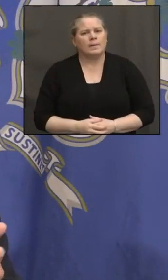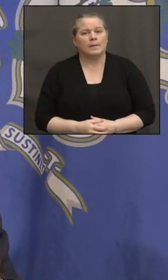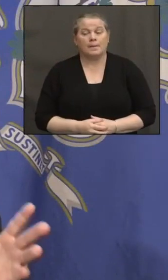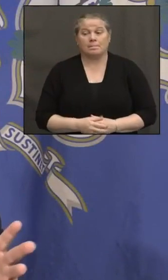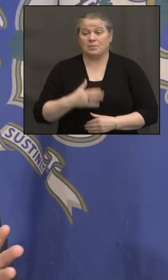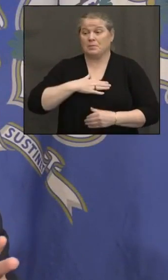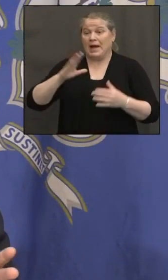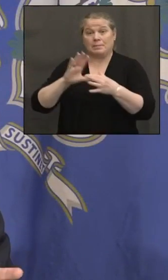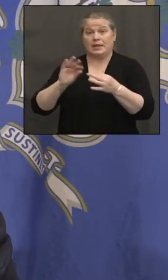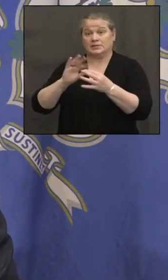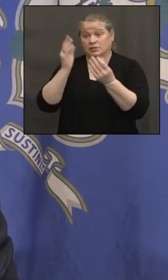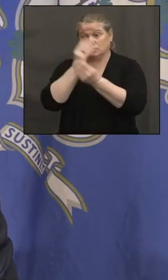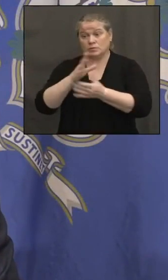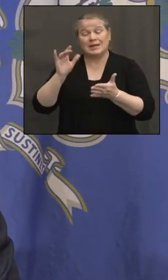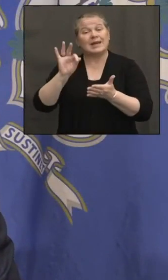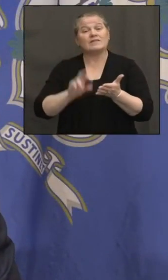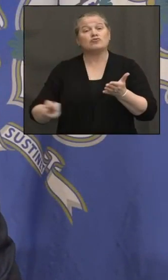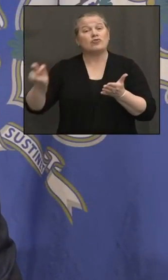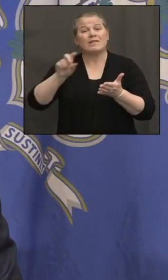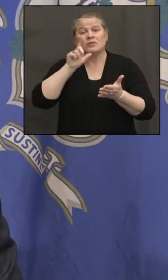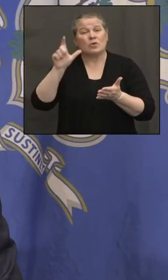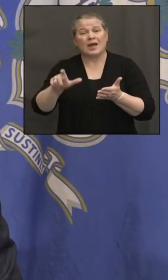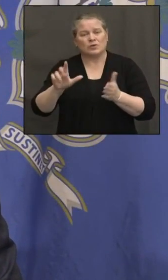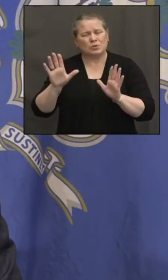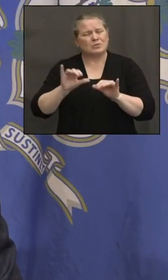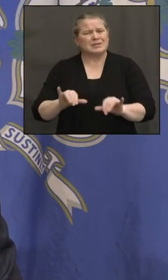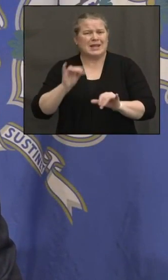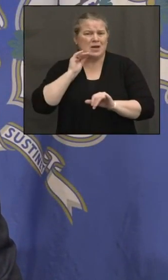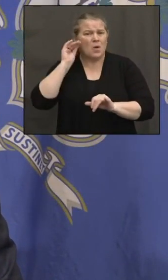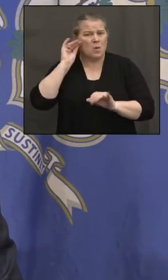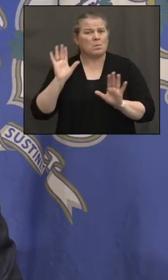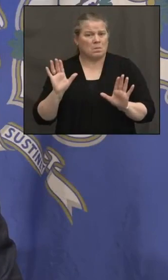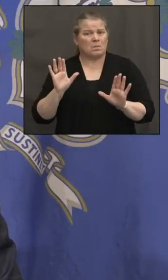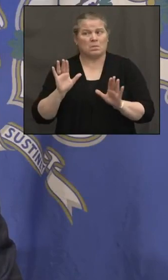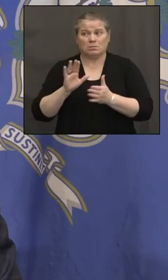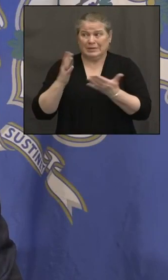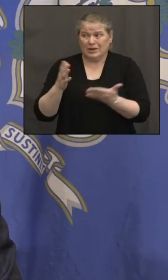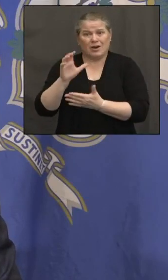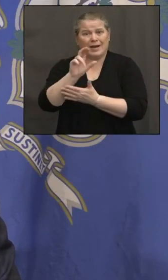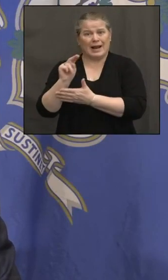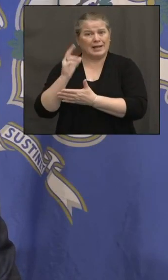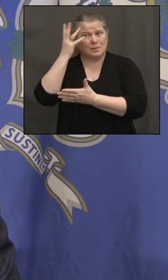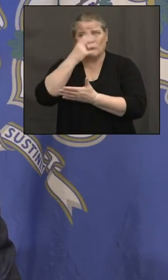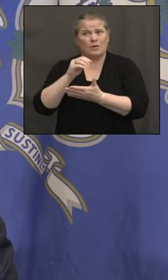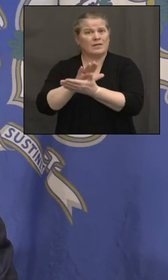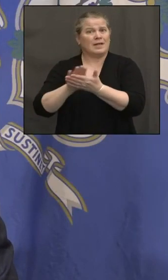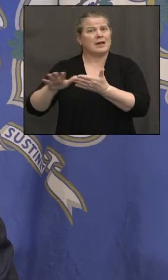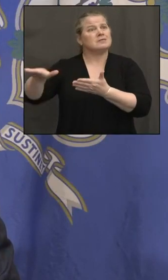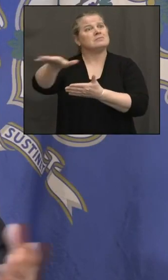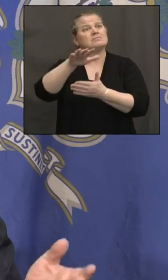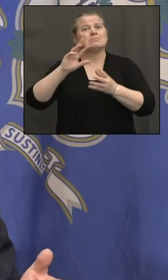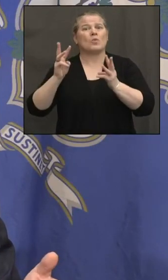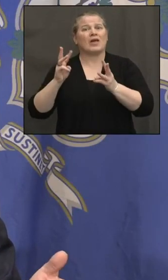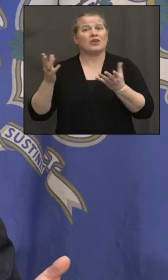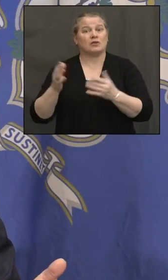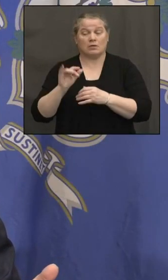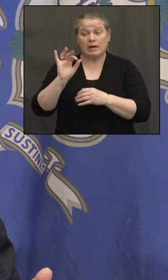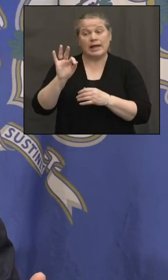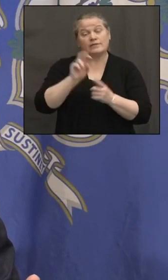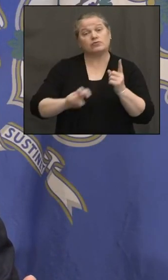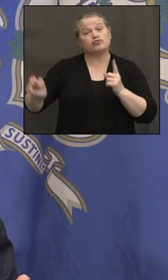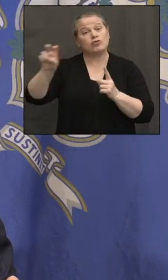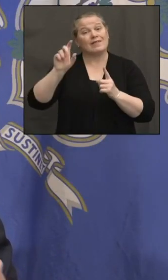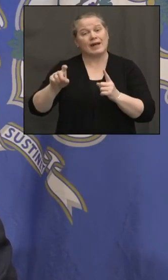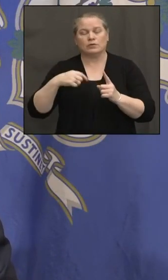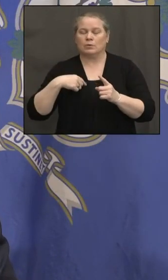if you don't have to travel, stay home. It's a pretty nice time of the year here in Connecticut. Um, if you have to travel, I just assume you don't go